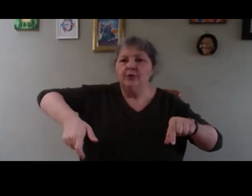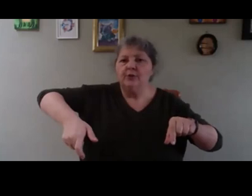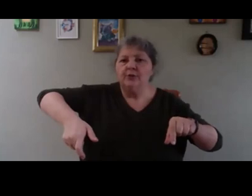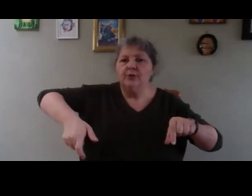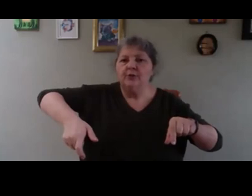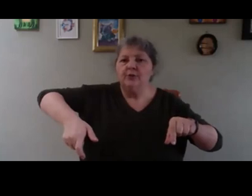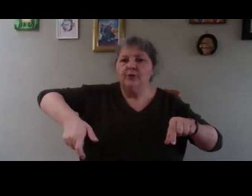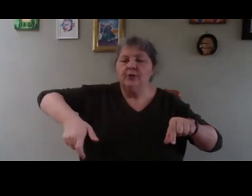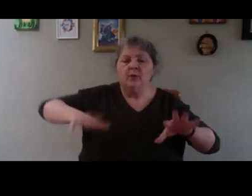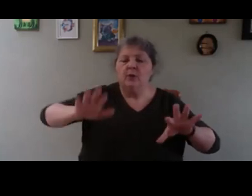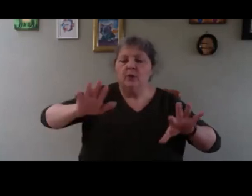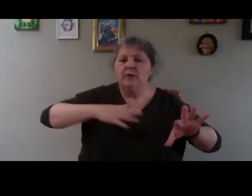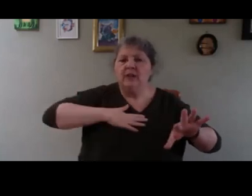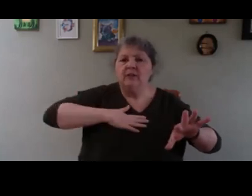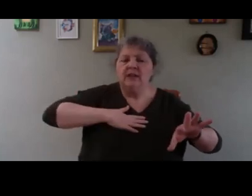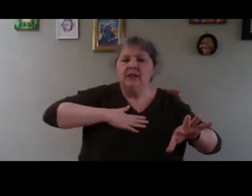sorry